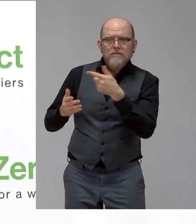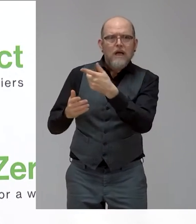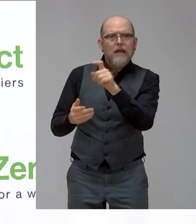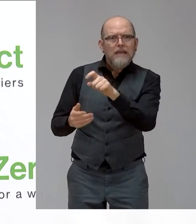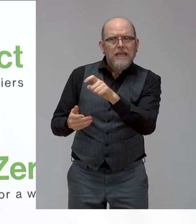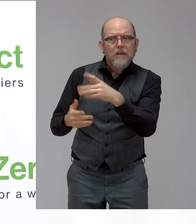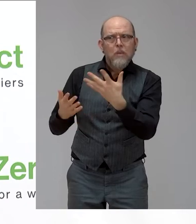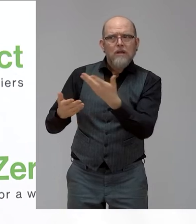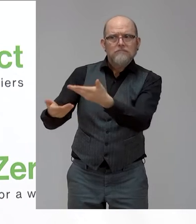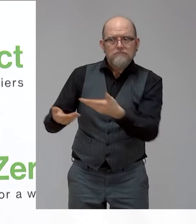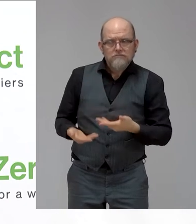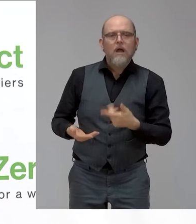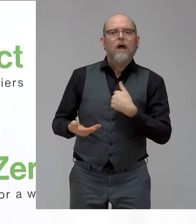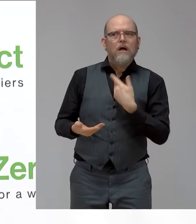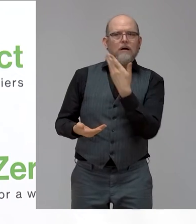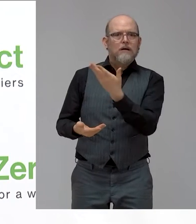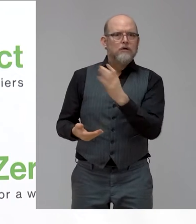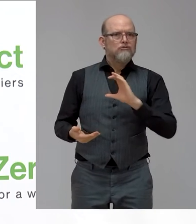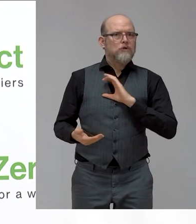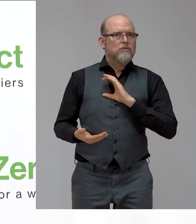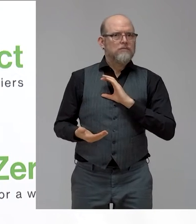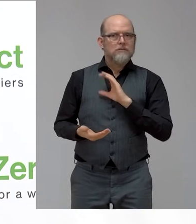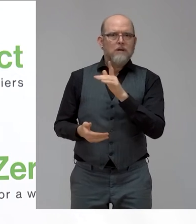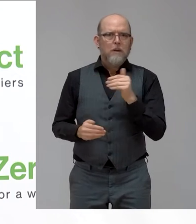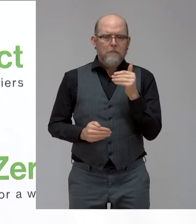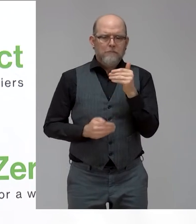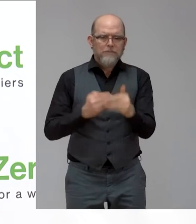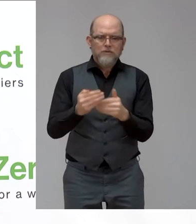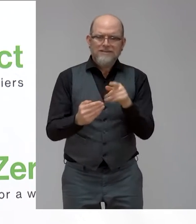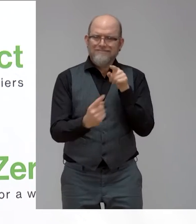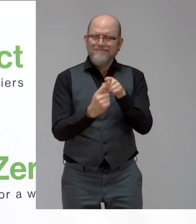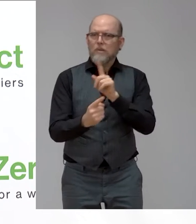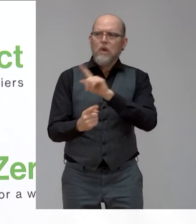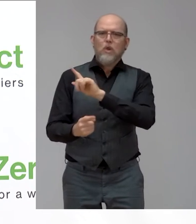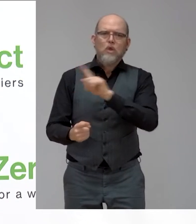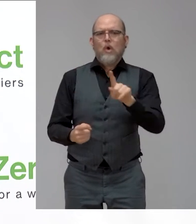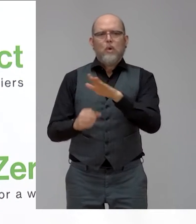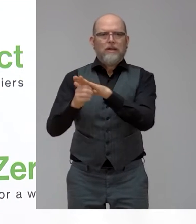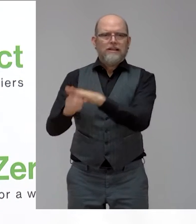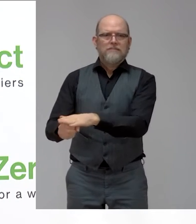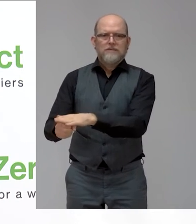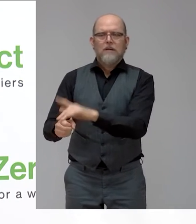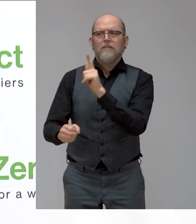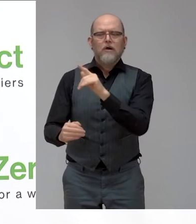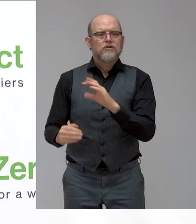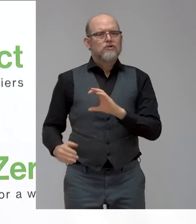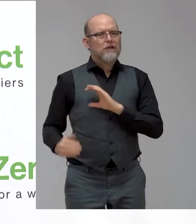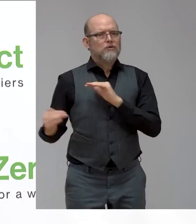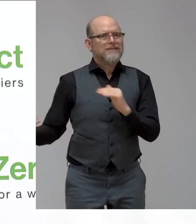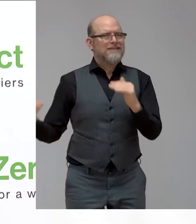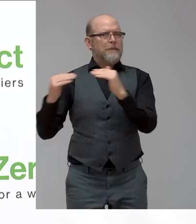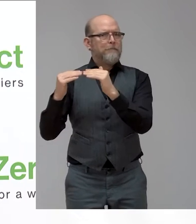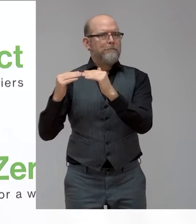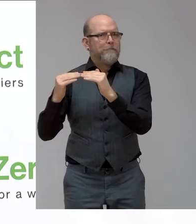non-discrimination and equal opportunities. One of the key things that we are doing is to encourage